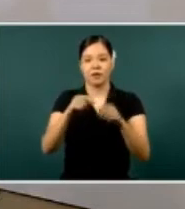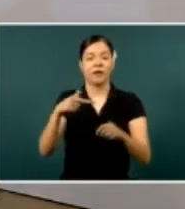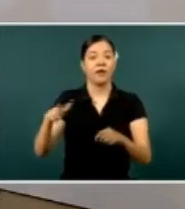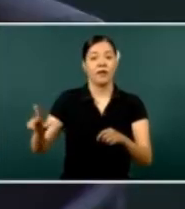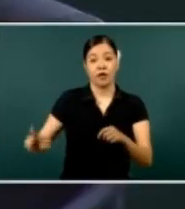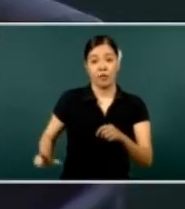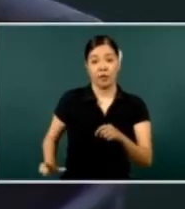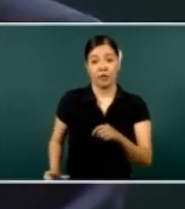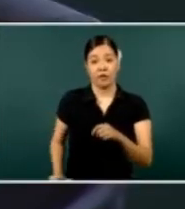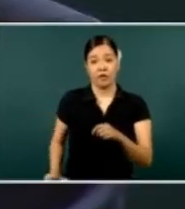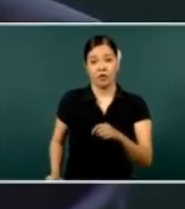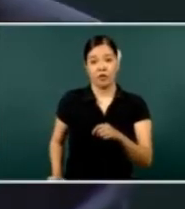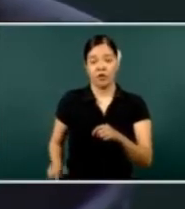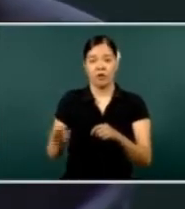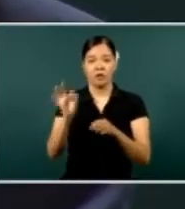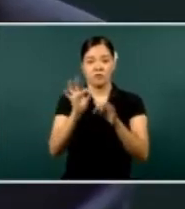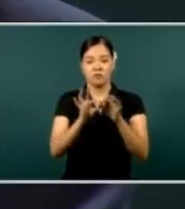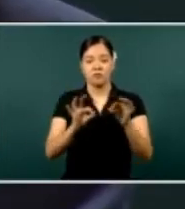Secretary of Government.